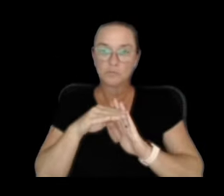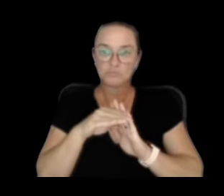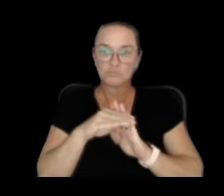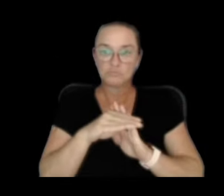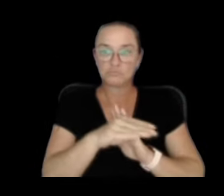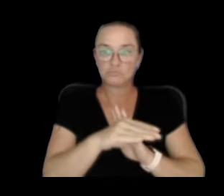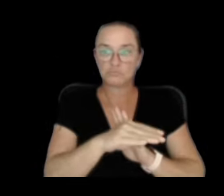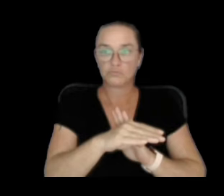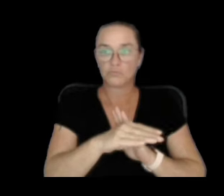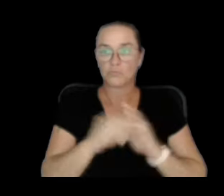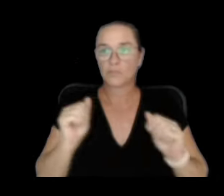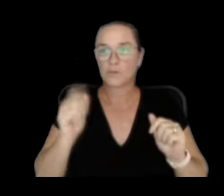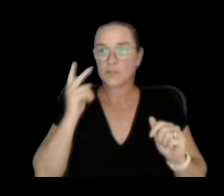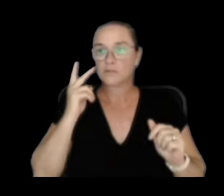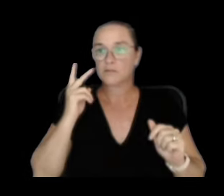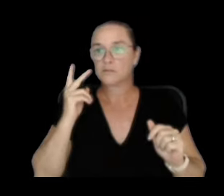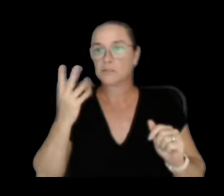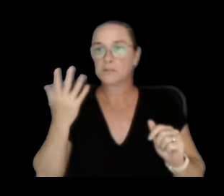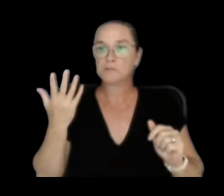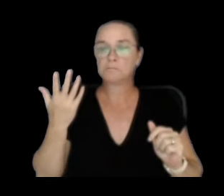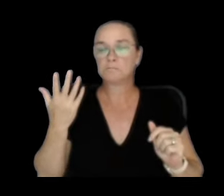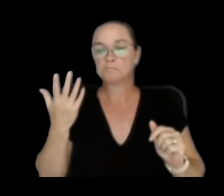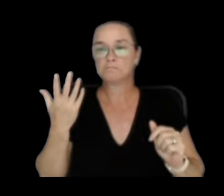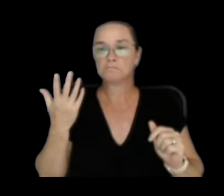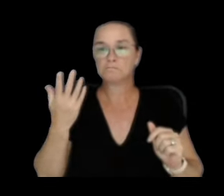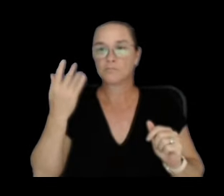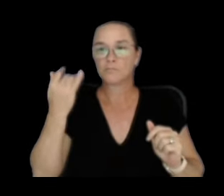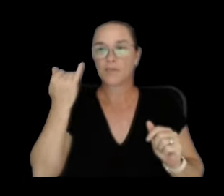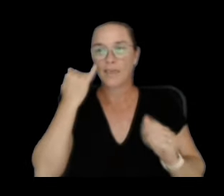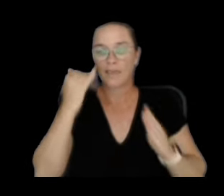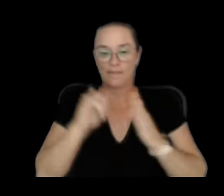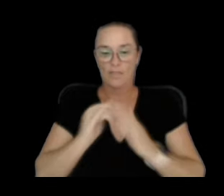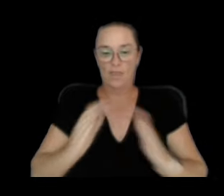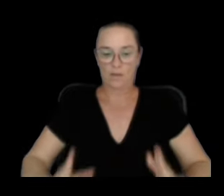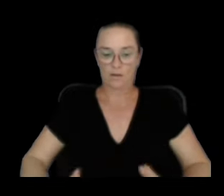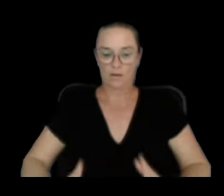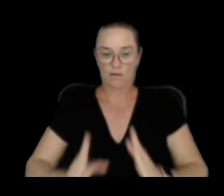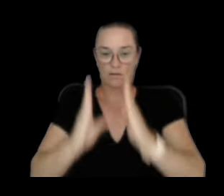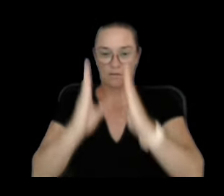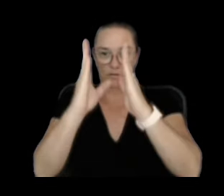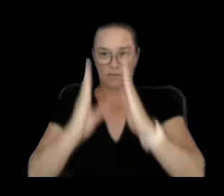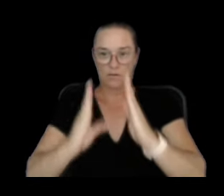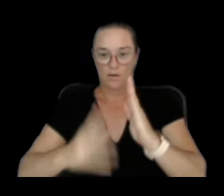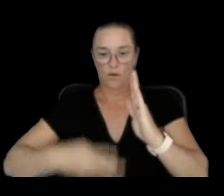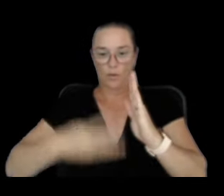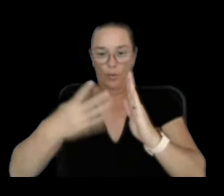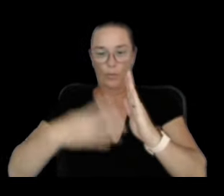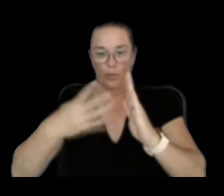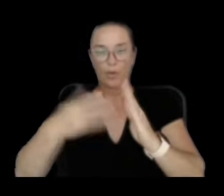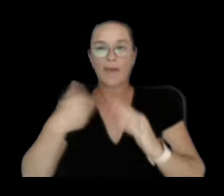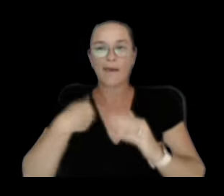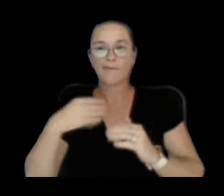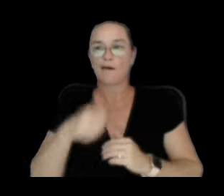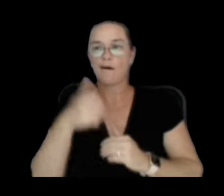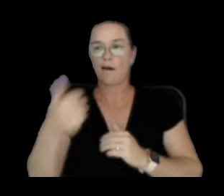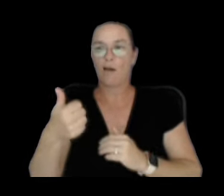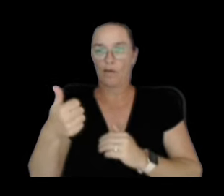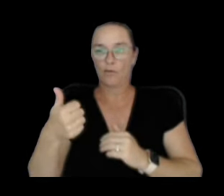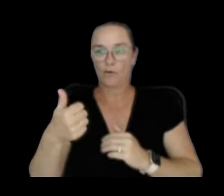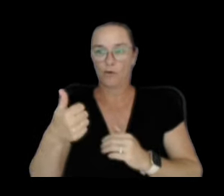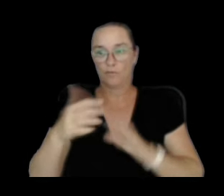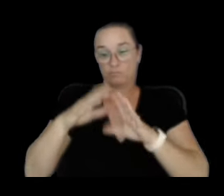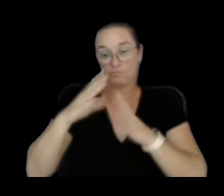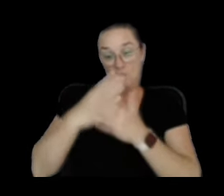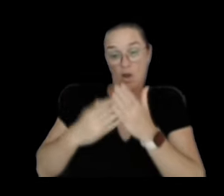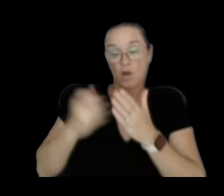if the dike intrusion has another phase in it still, or whether it is in its